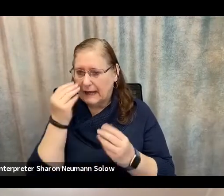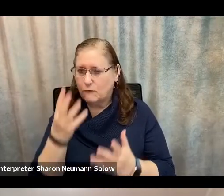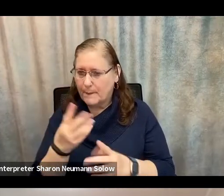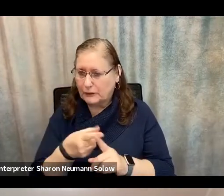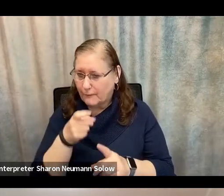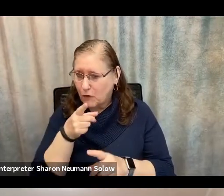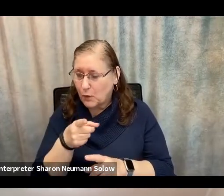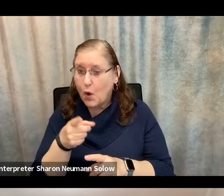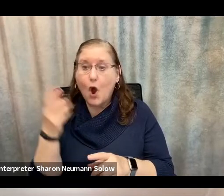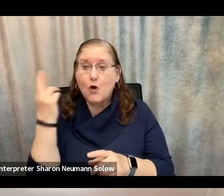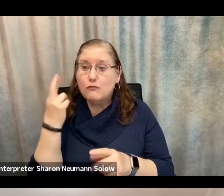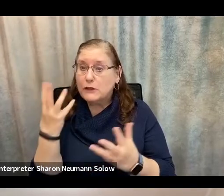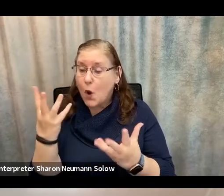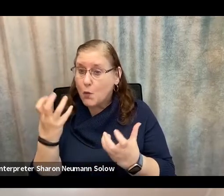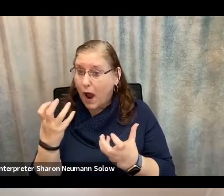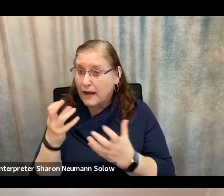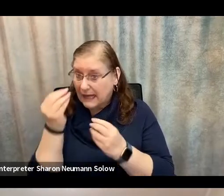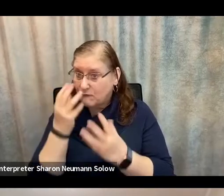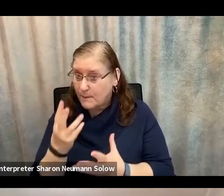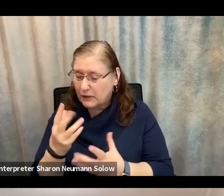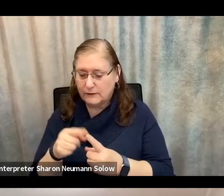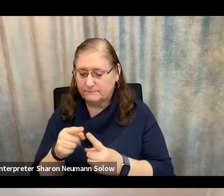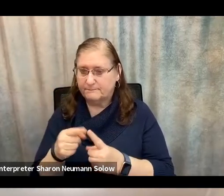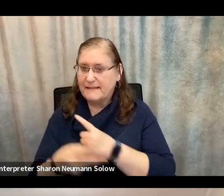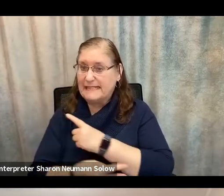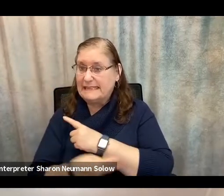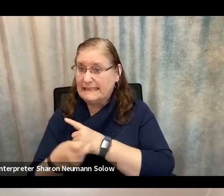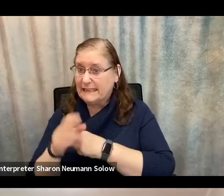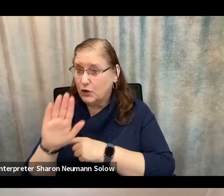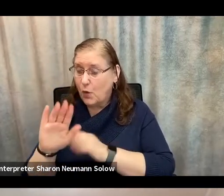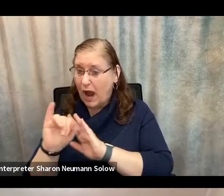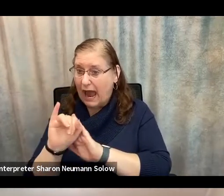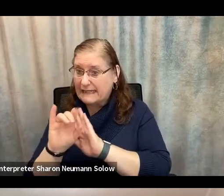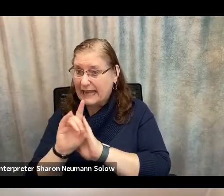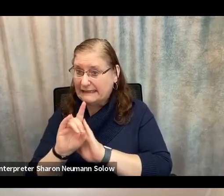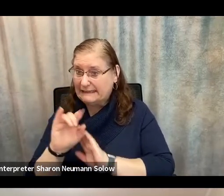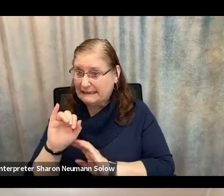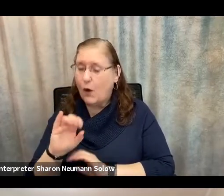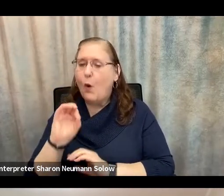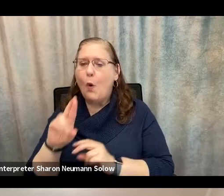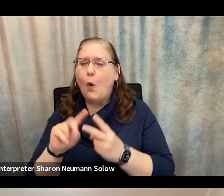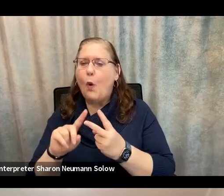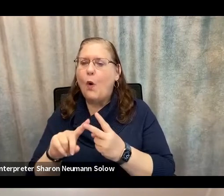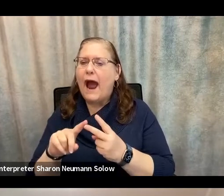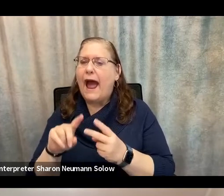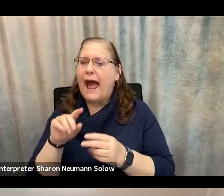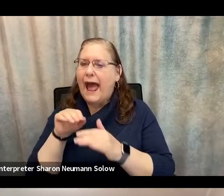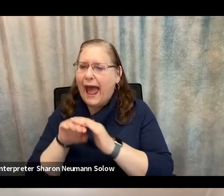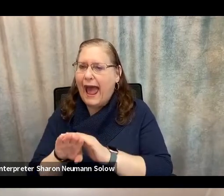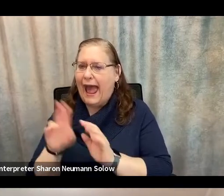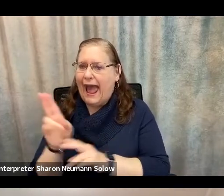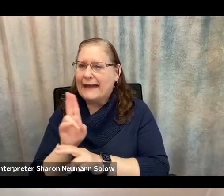is either to steal your identity or be able to access your benefits and take your benefits.